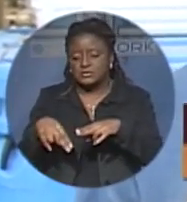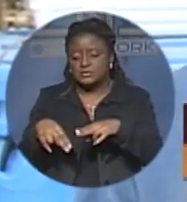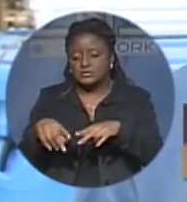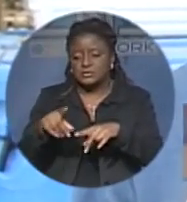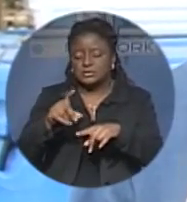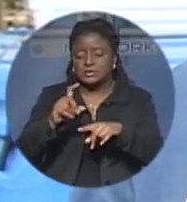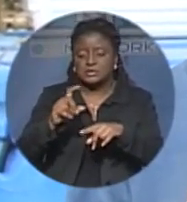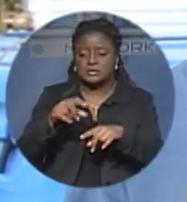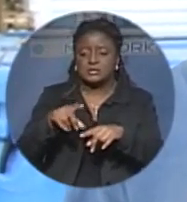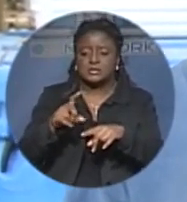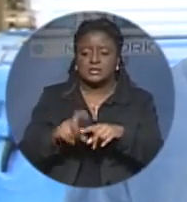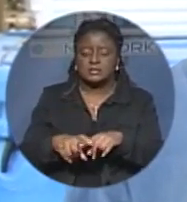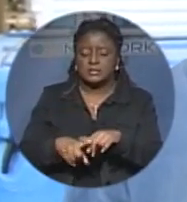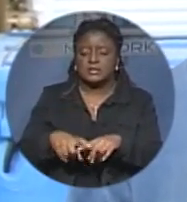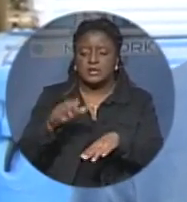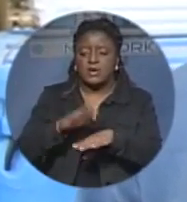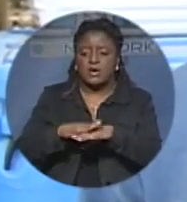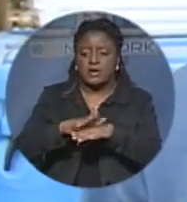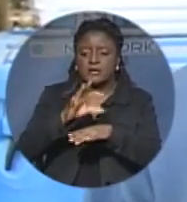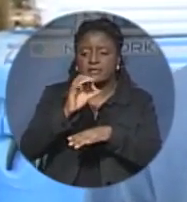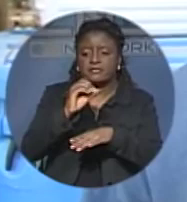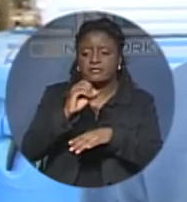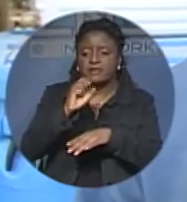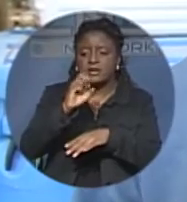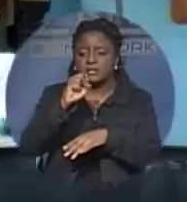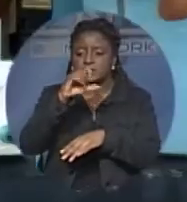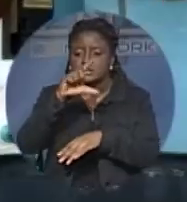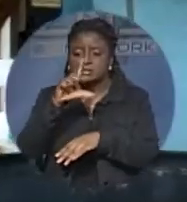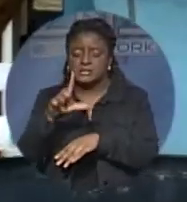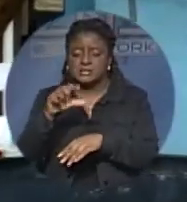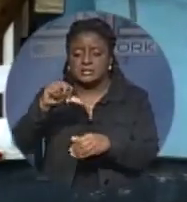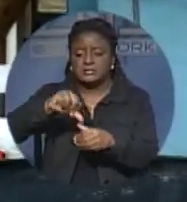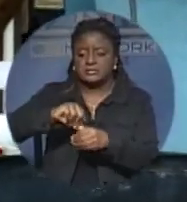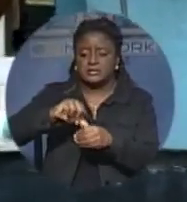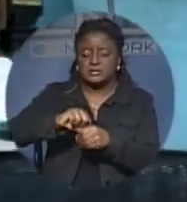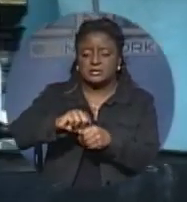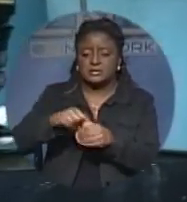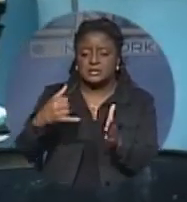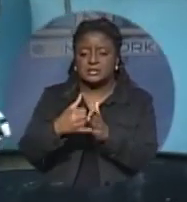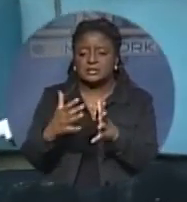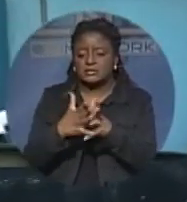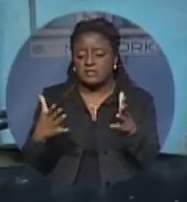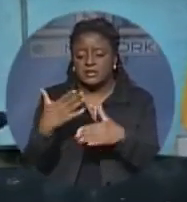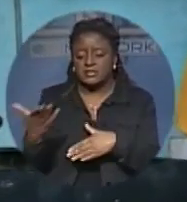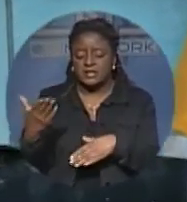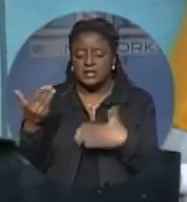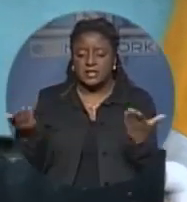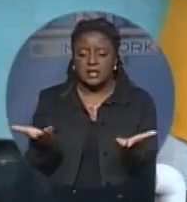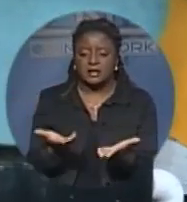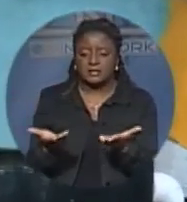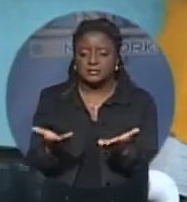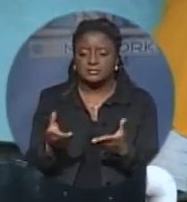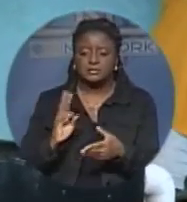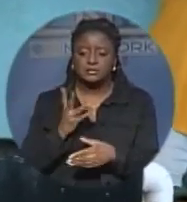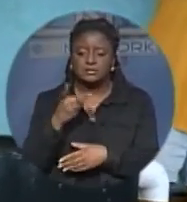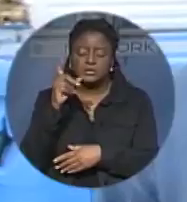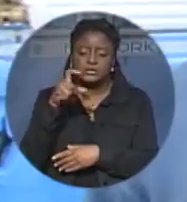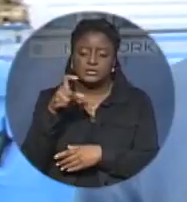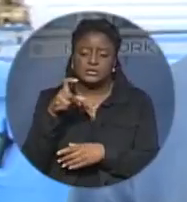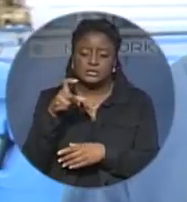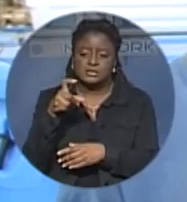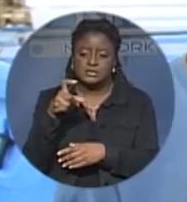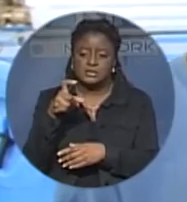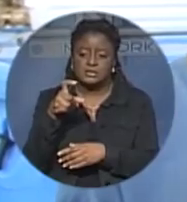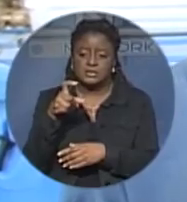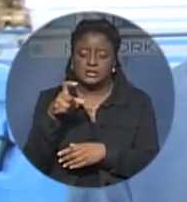decreases the CO2 emissions in the atmosphere. So it's a very great thing here in the country, and we should explore it